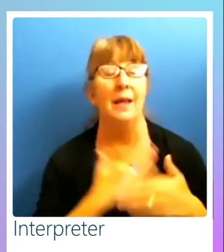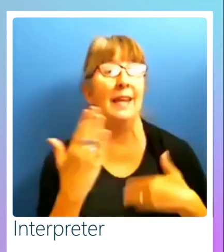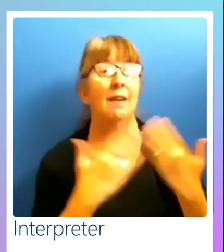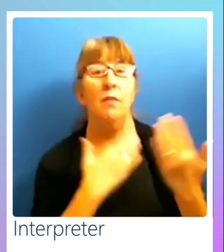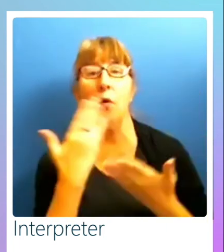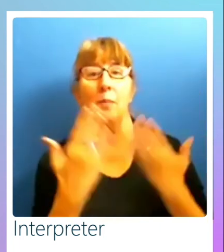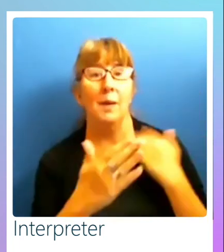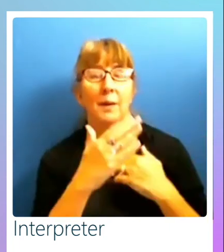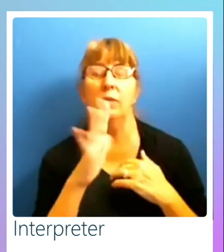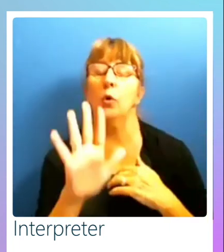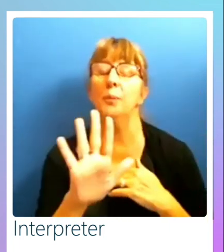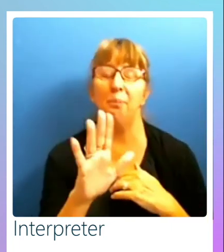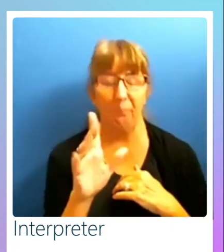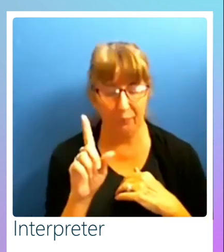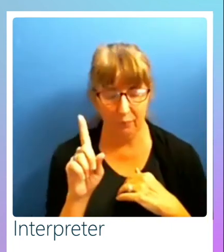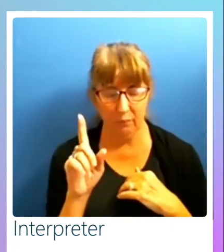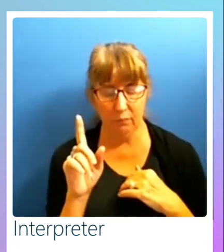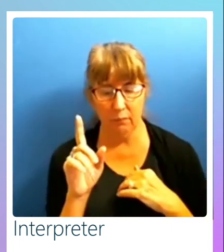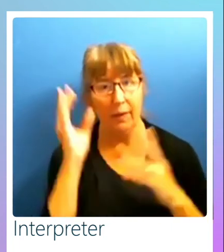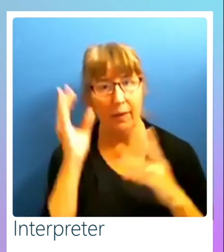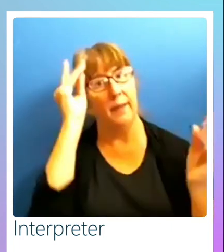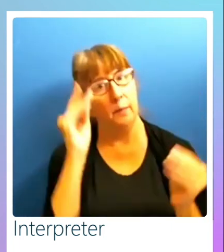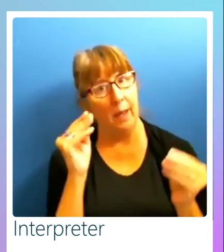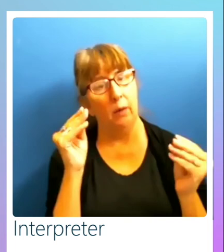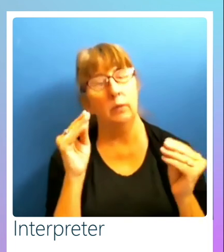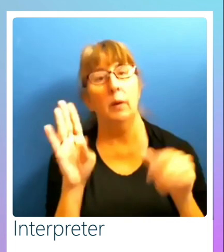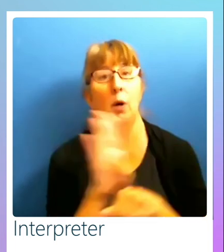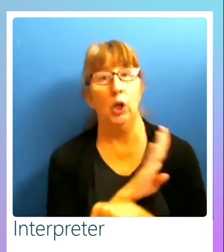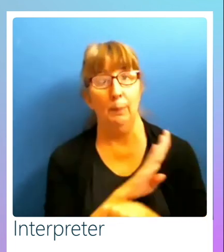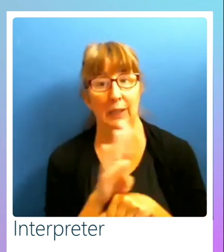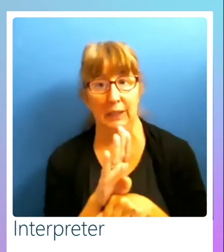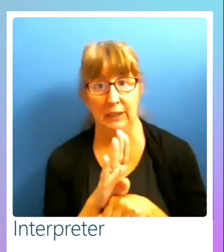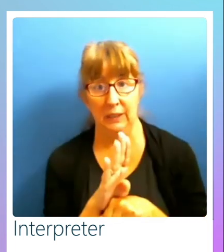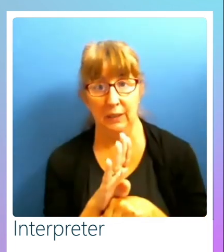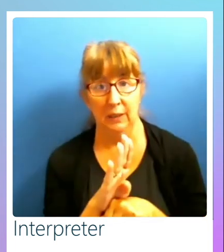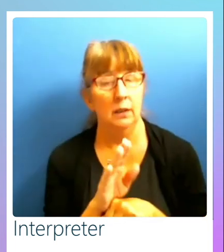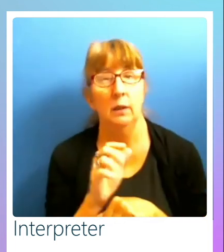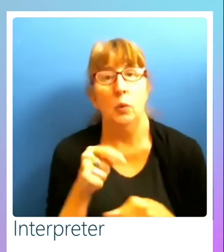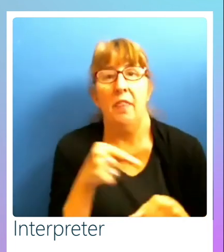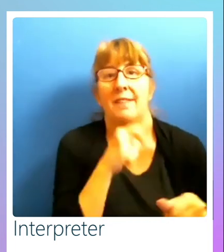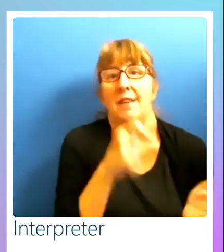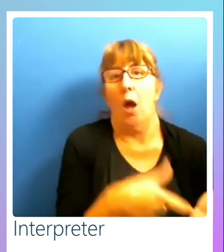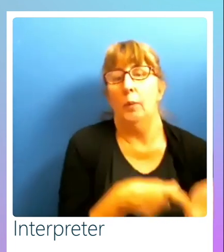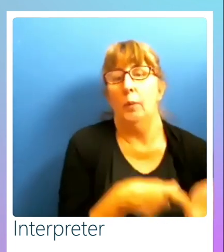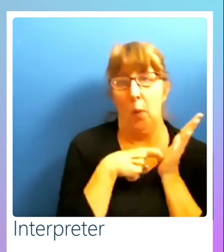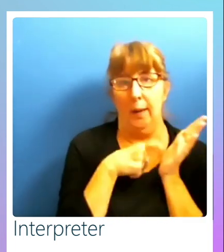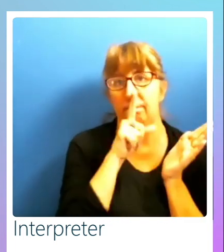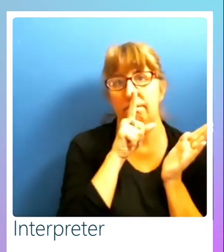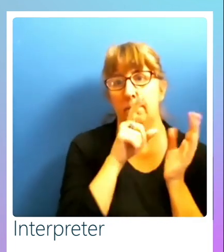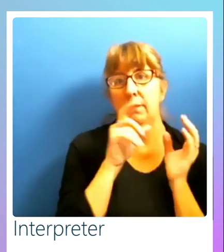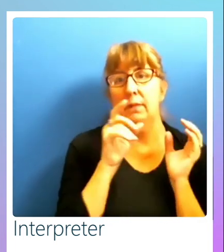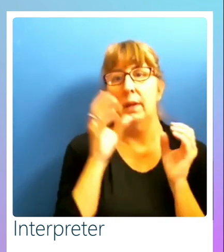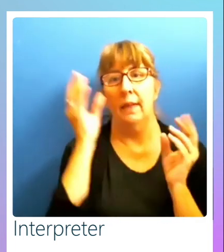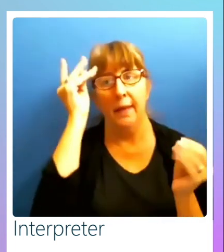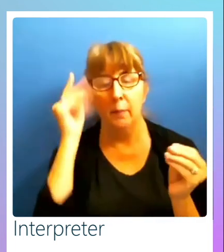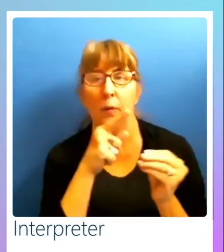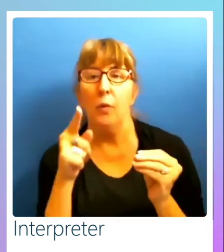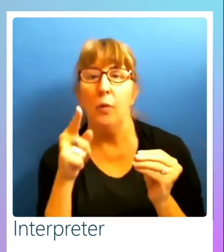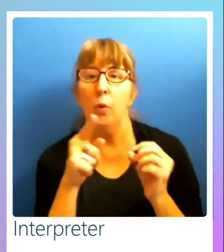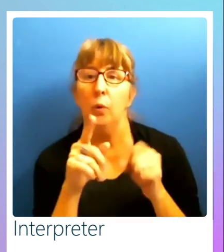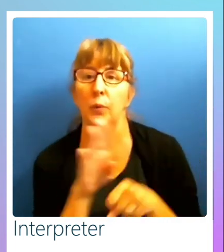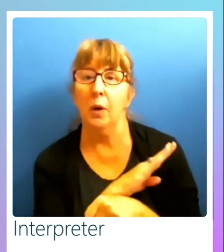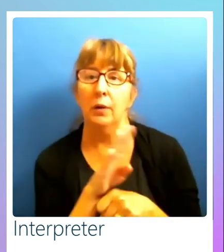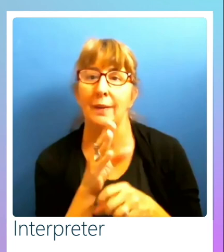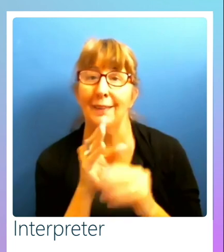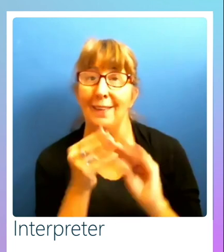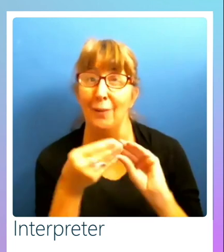So think about think about a marketplace where this is not required at all and think about those market statistics that I just